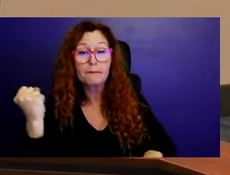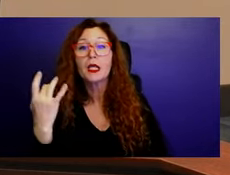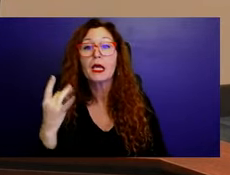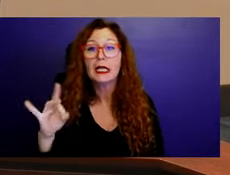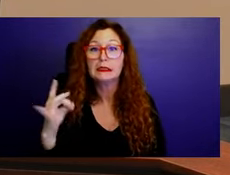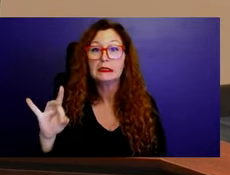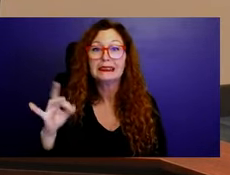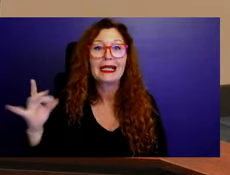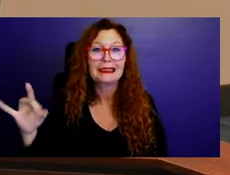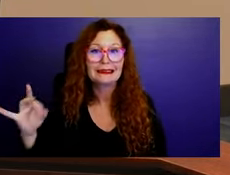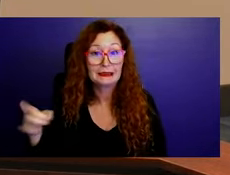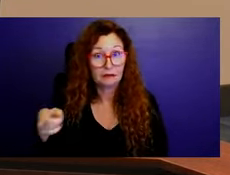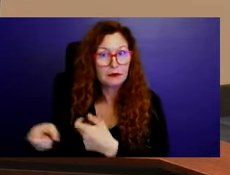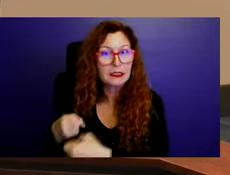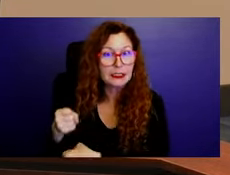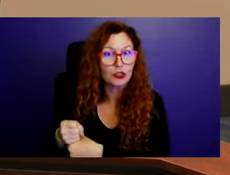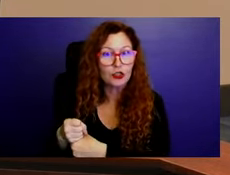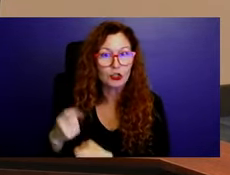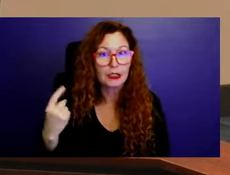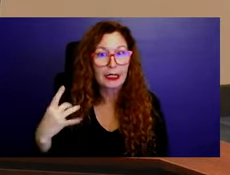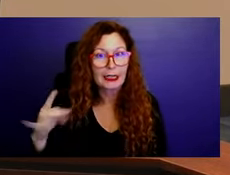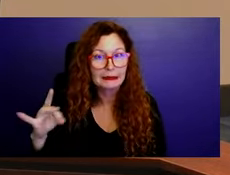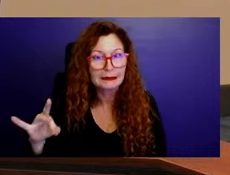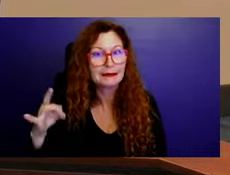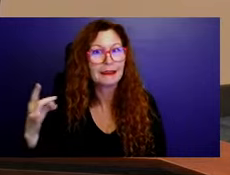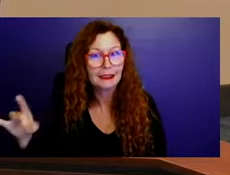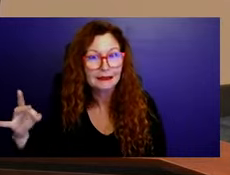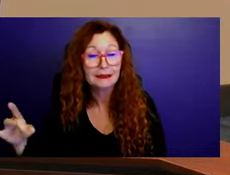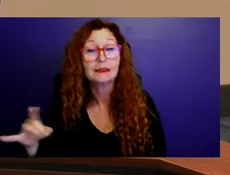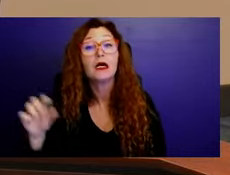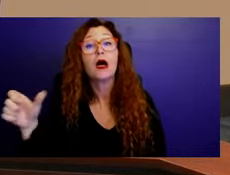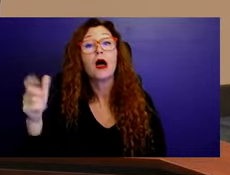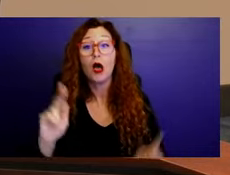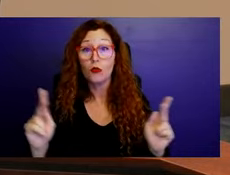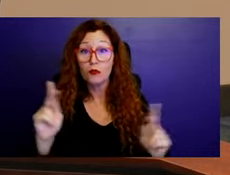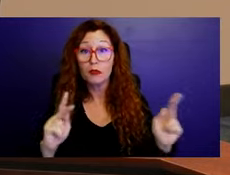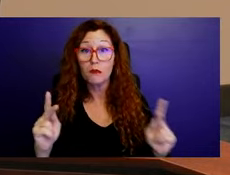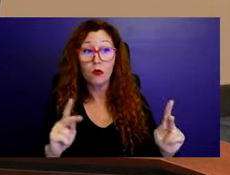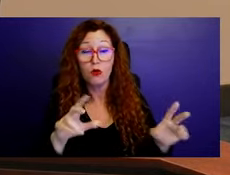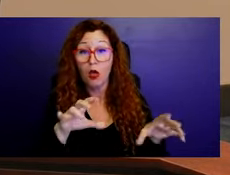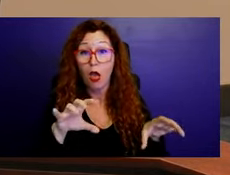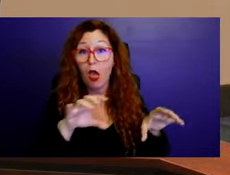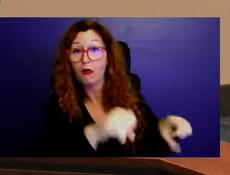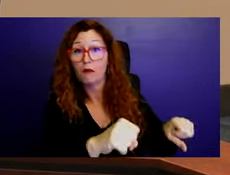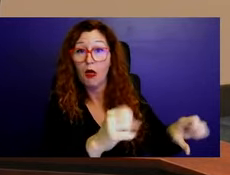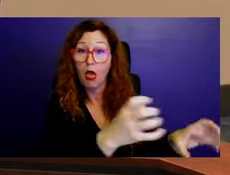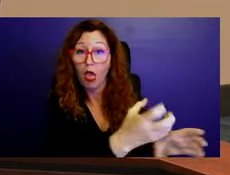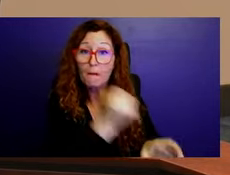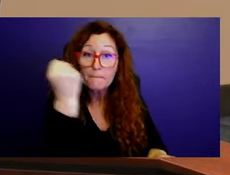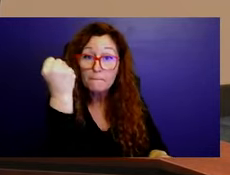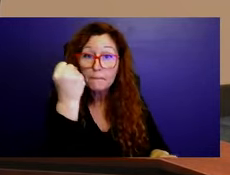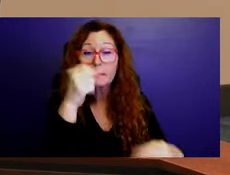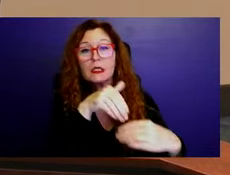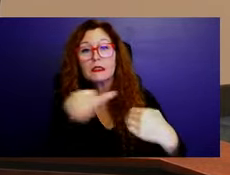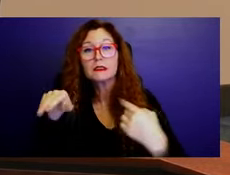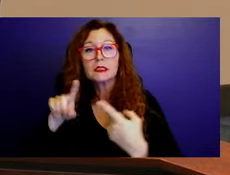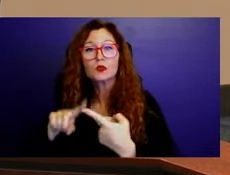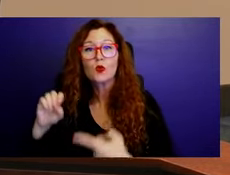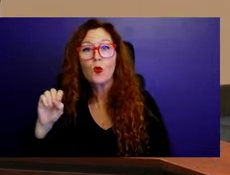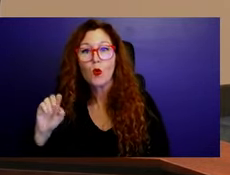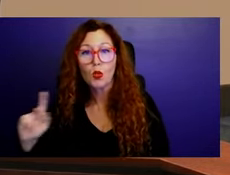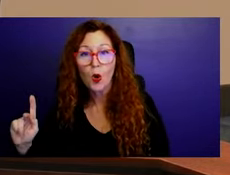that came together that were captured and then sent over to Oklahoma. This is our home.